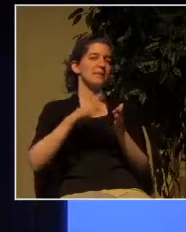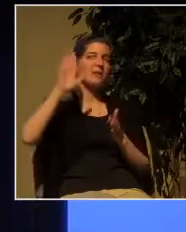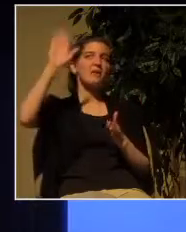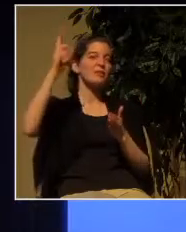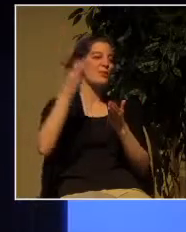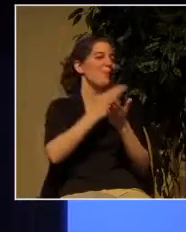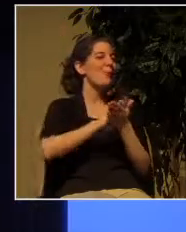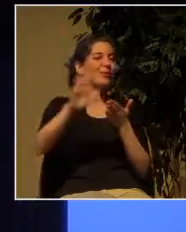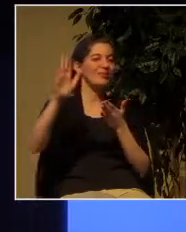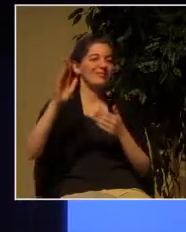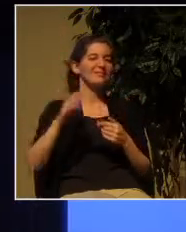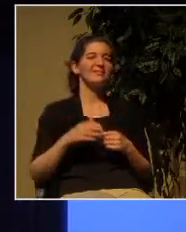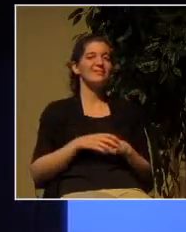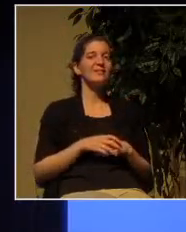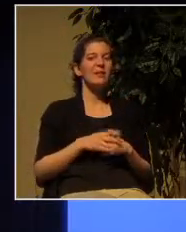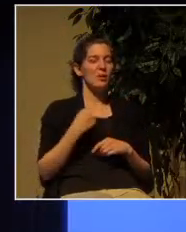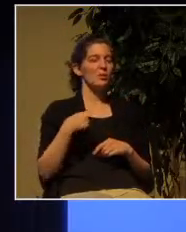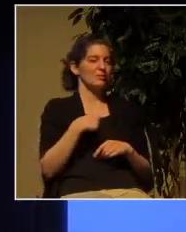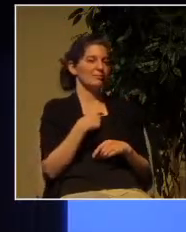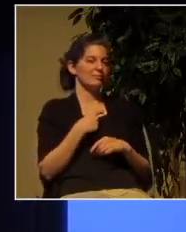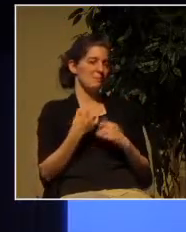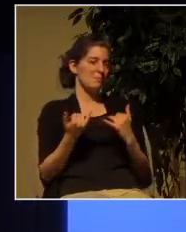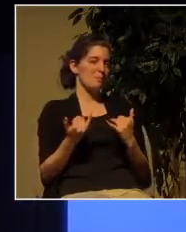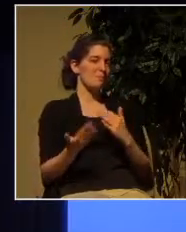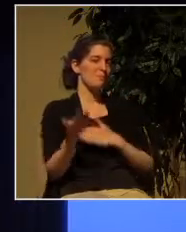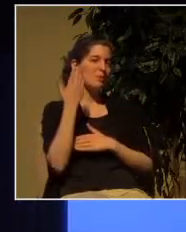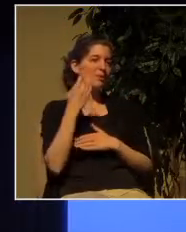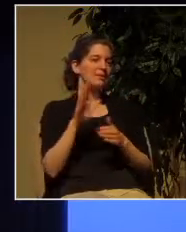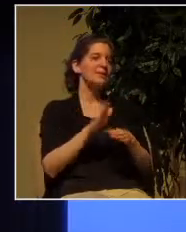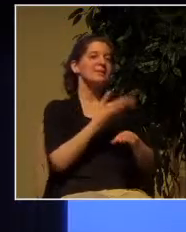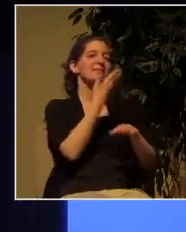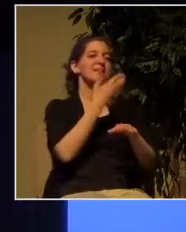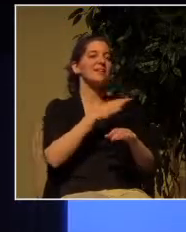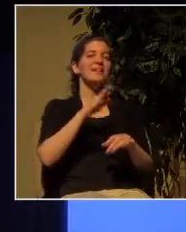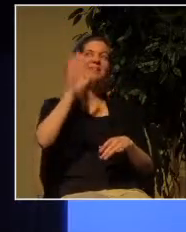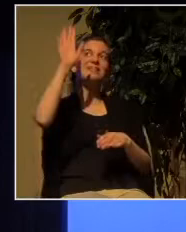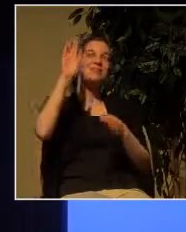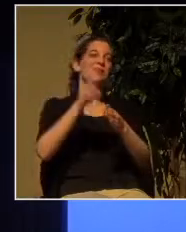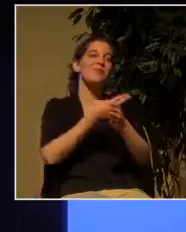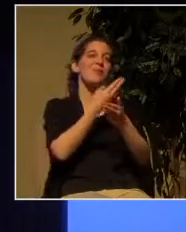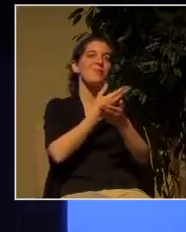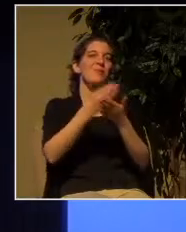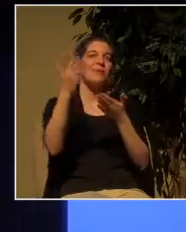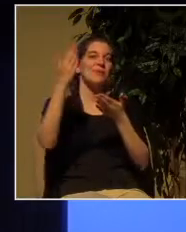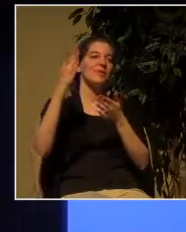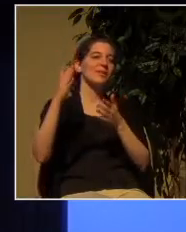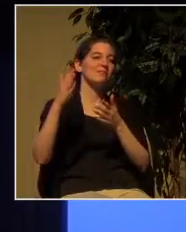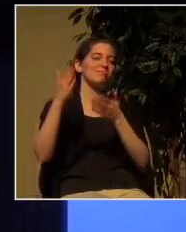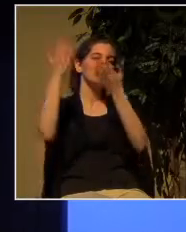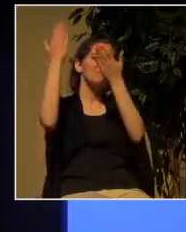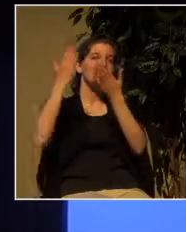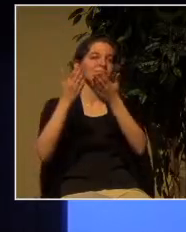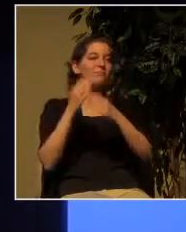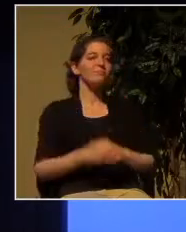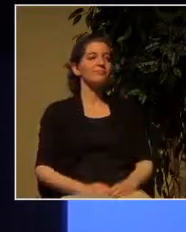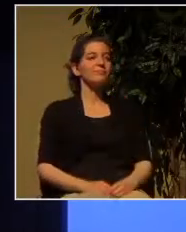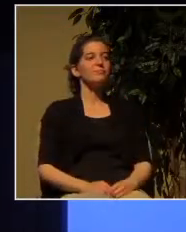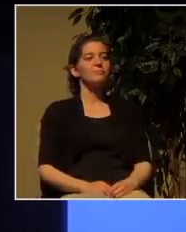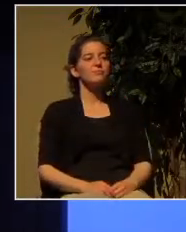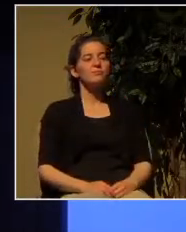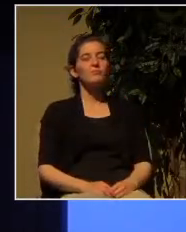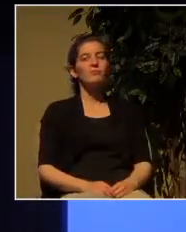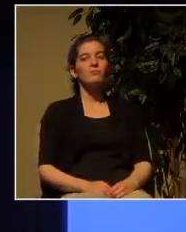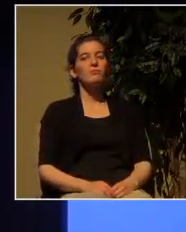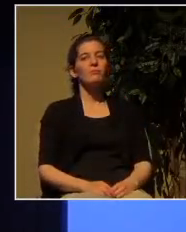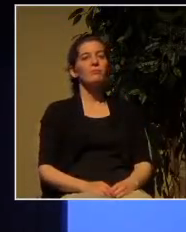about that earlier this morning God is so holy that that he cannot tolerate anything